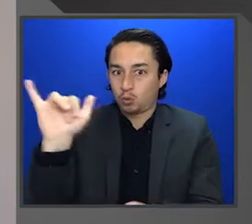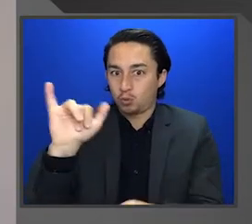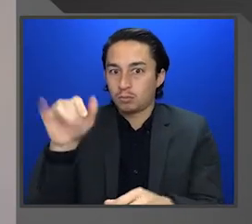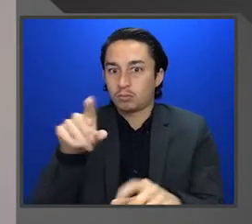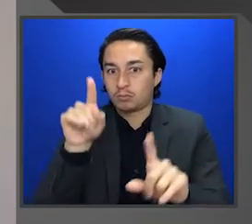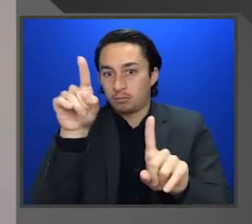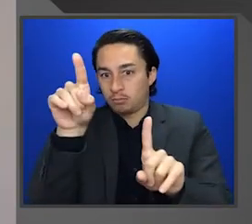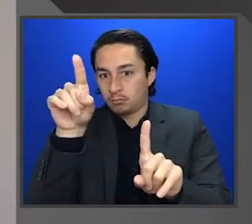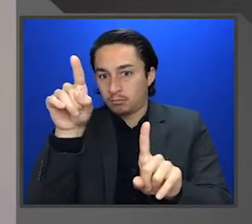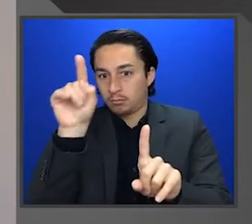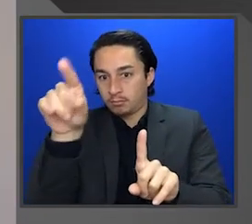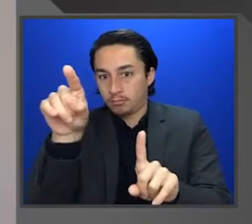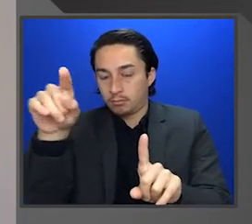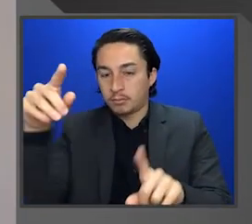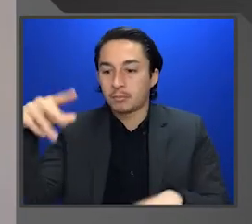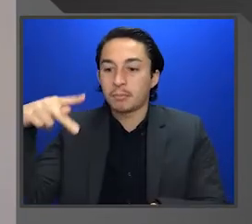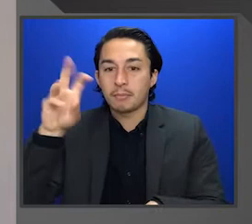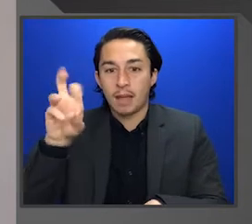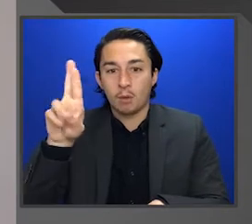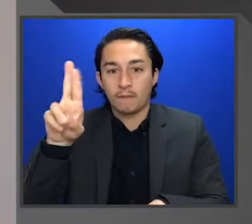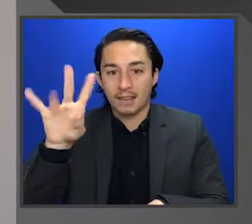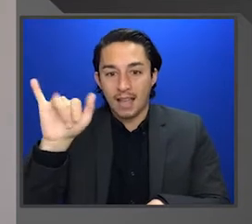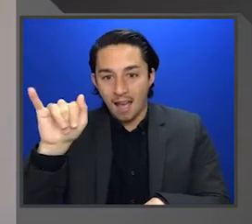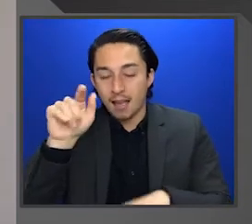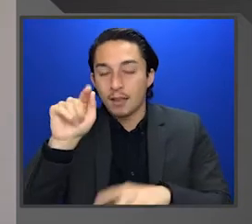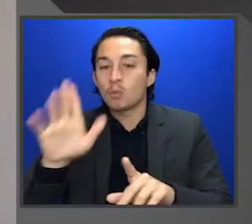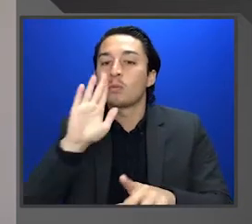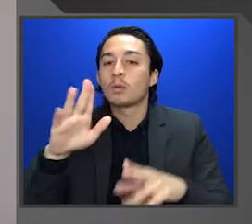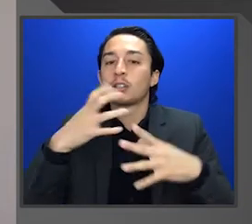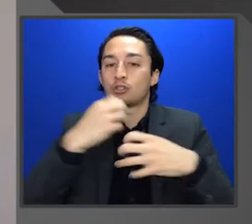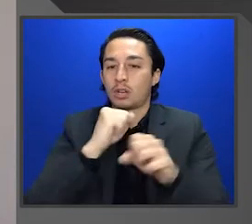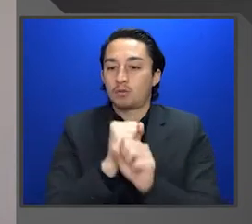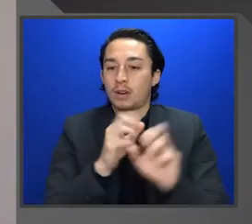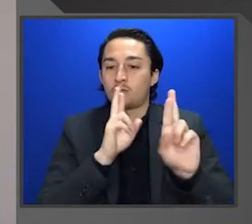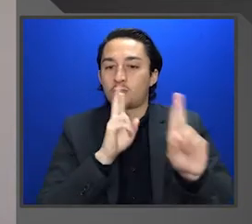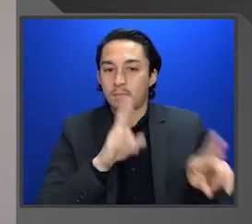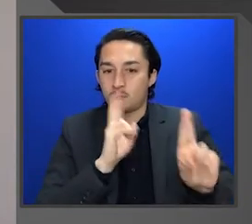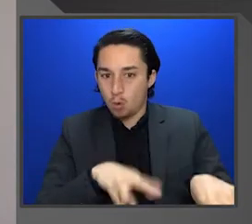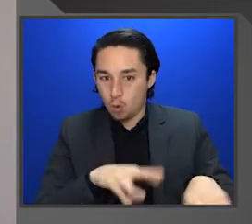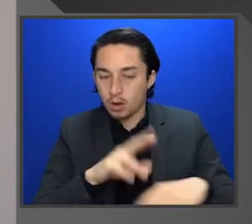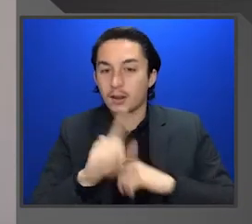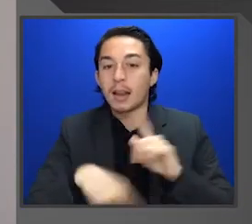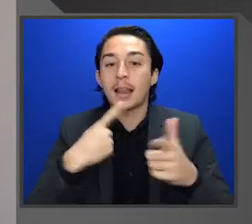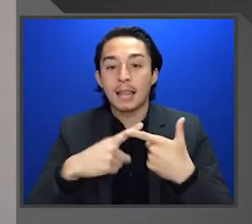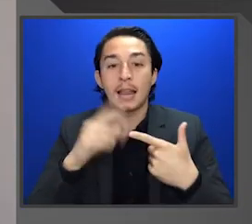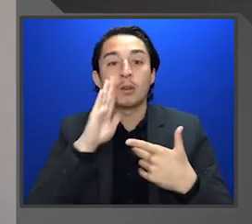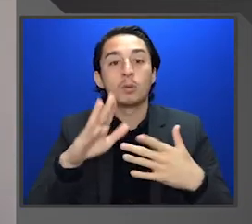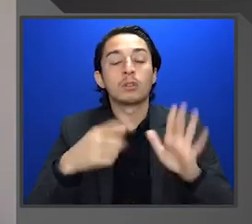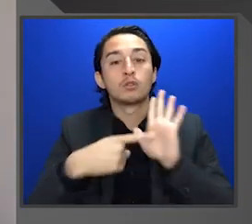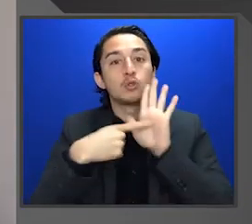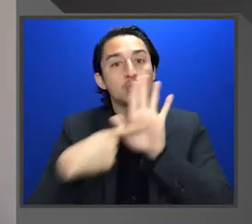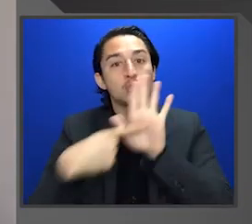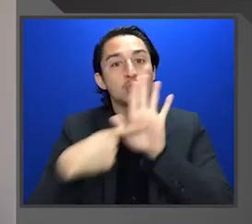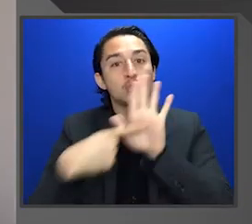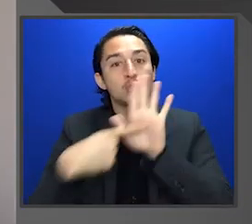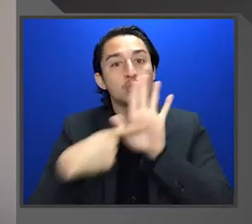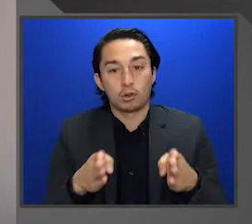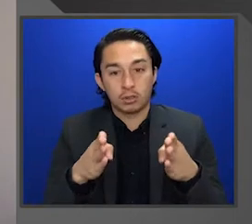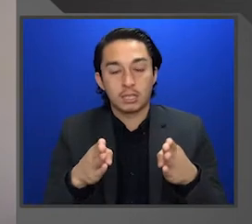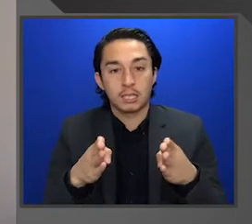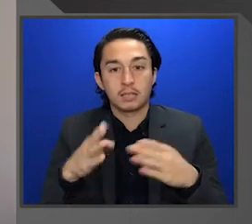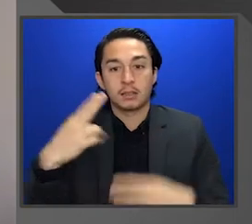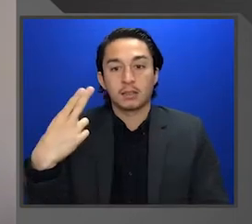click on Power BI. It will generate a report, which will then show into the person's